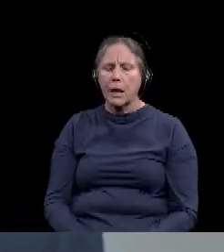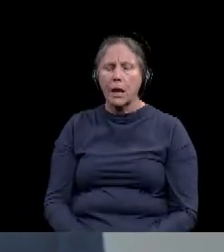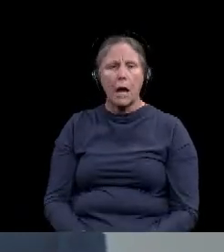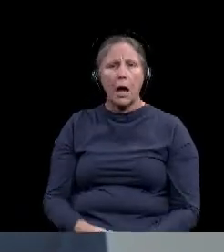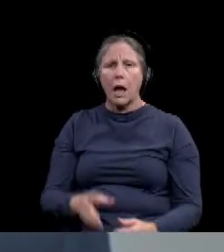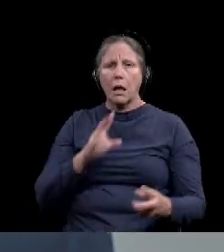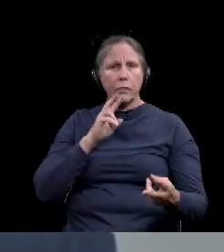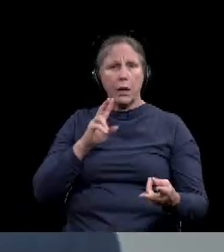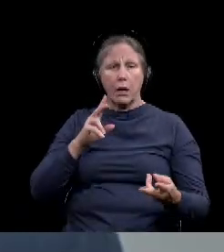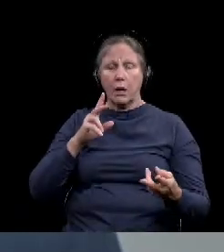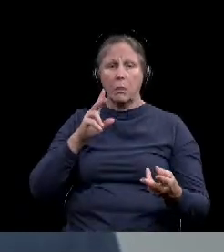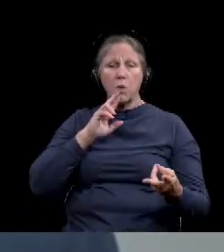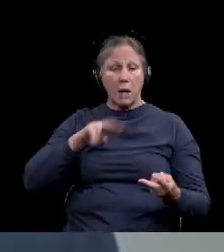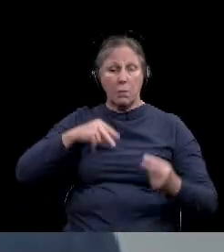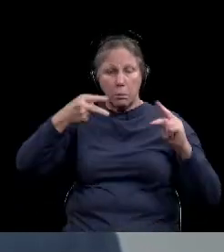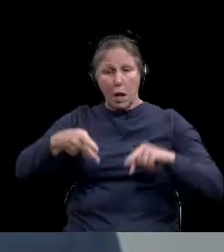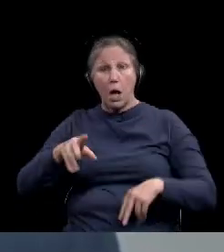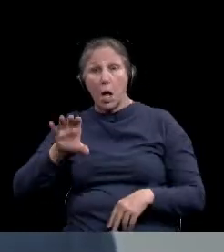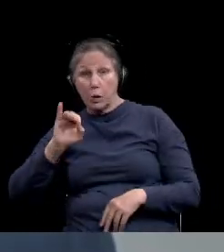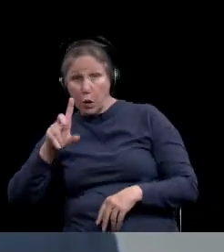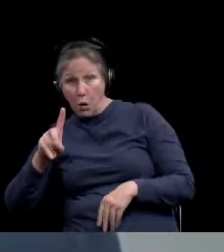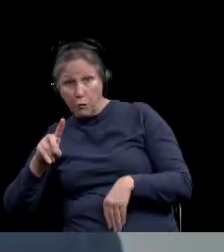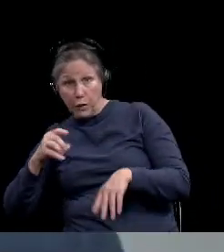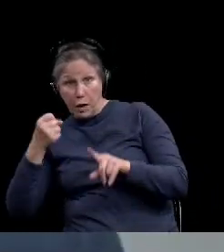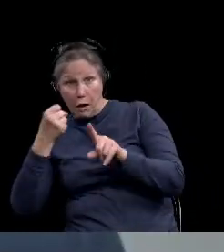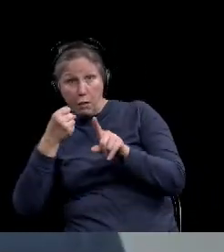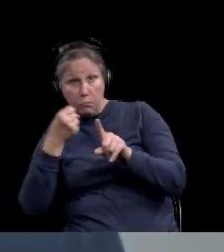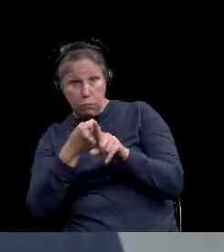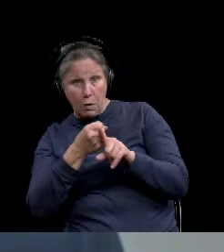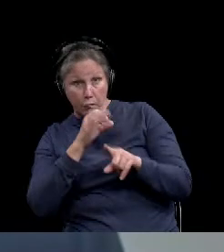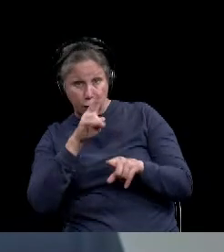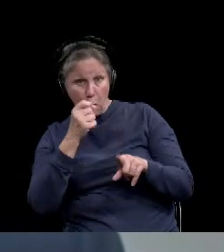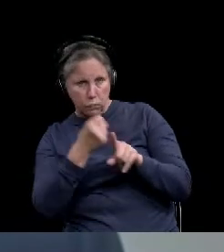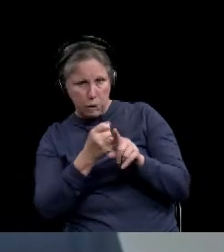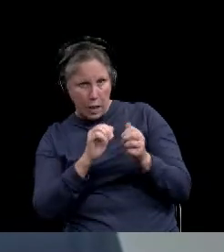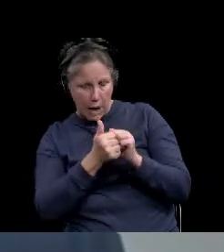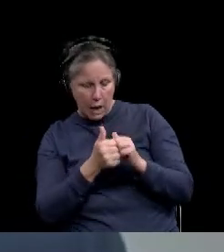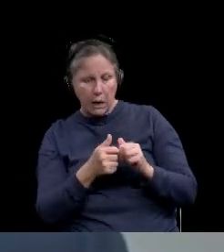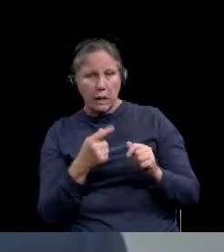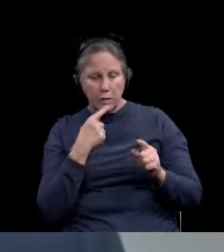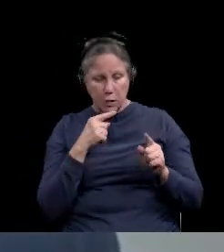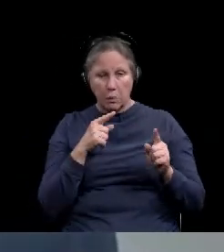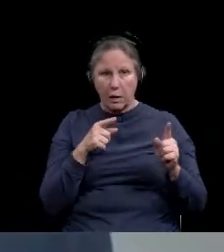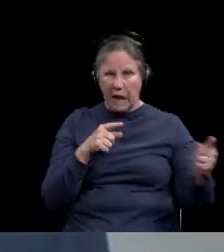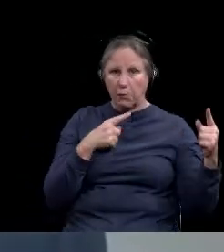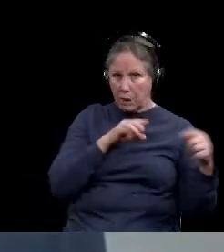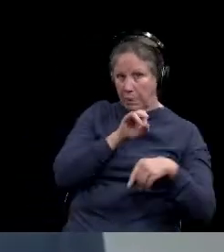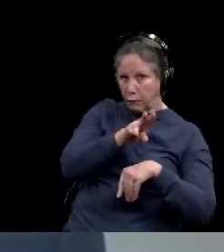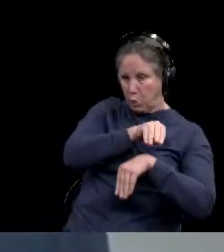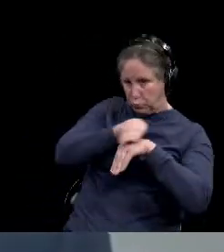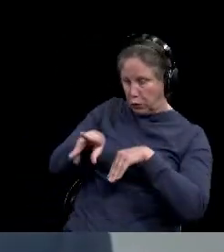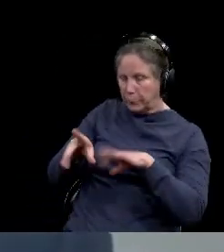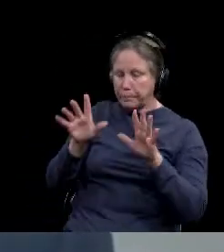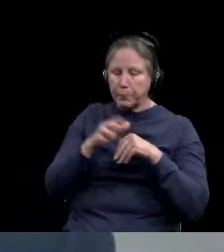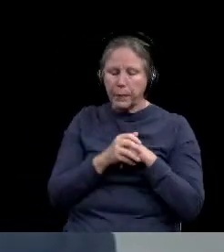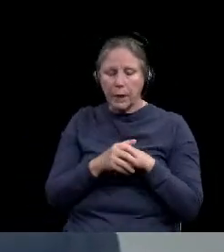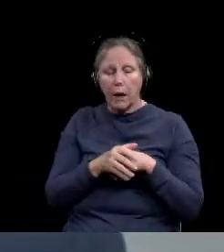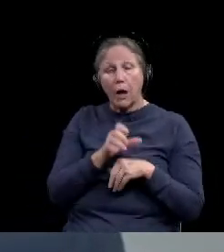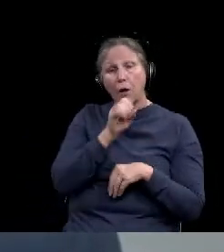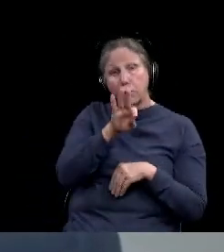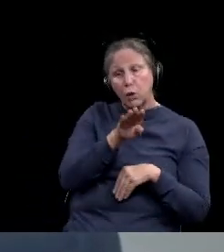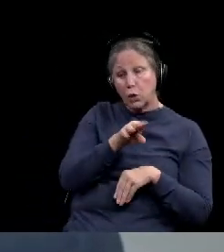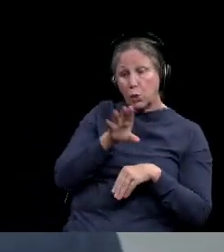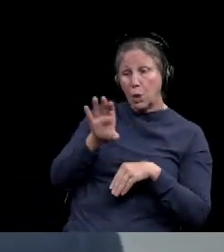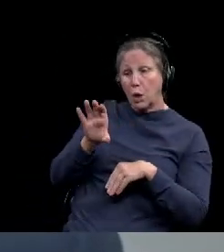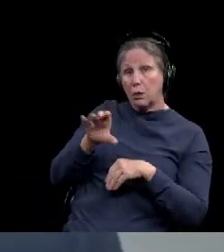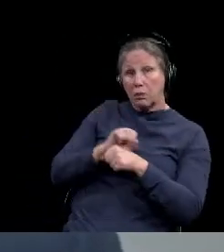that is how COVID might affect flu. And so, but I'll, I'll certainly address the questions to ask. Um, I think how will flu season impact